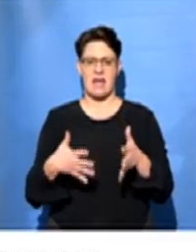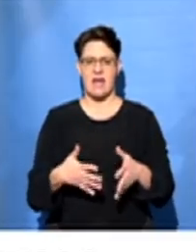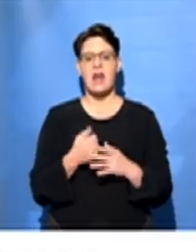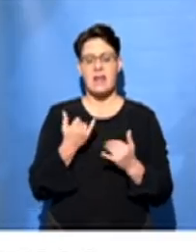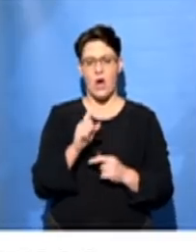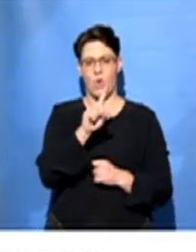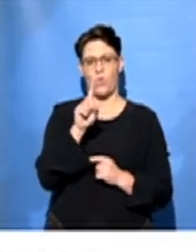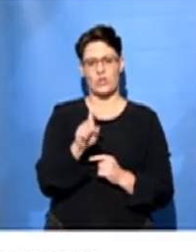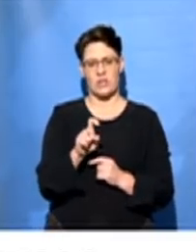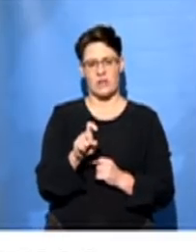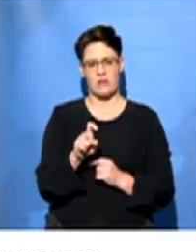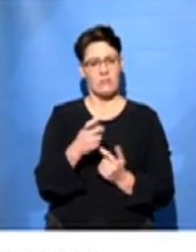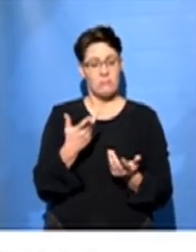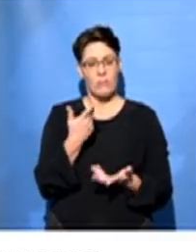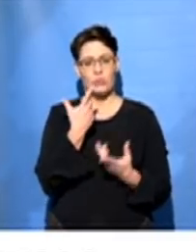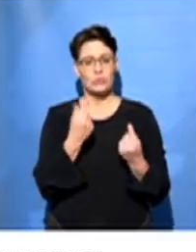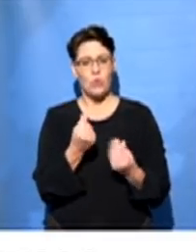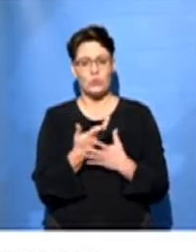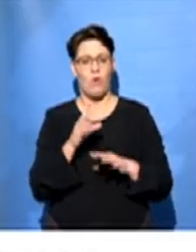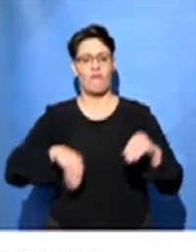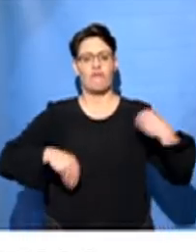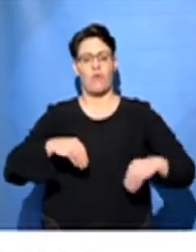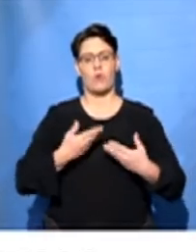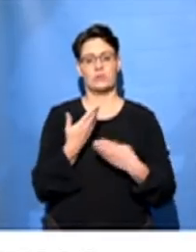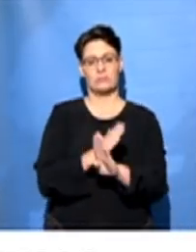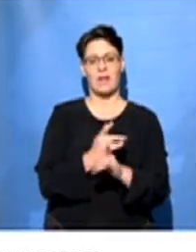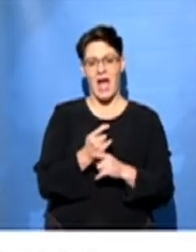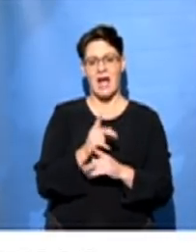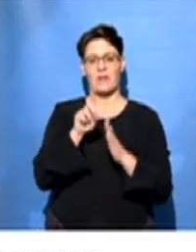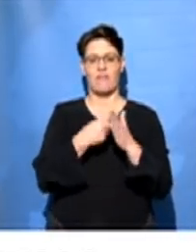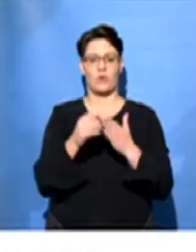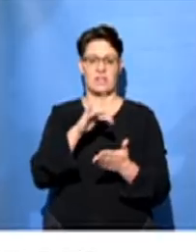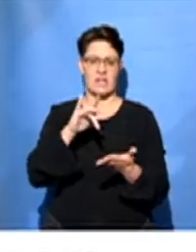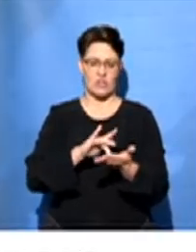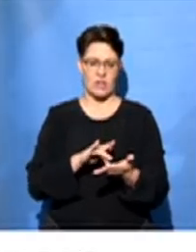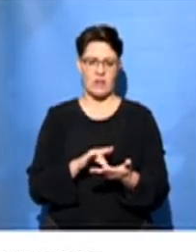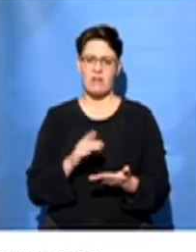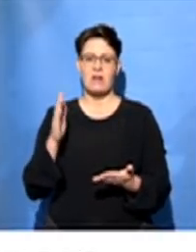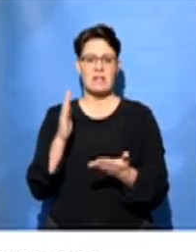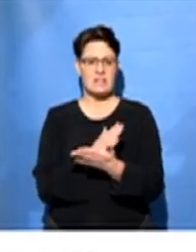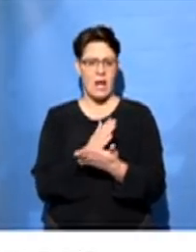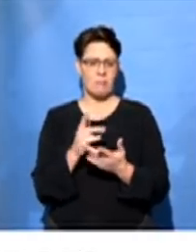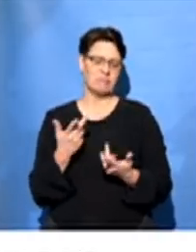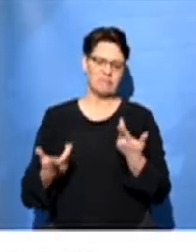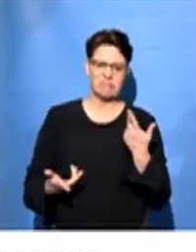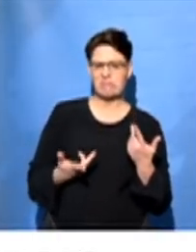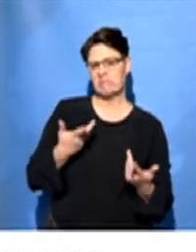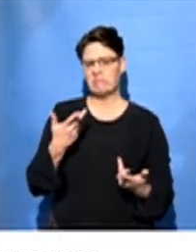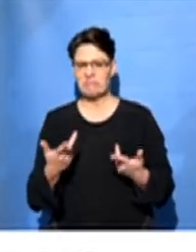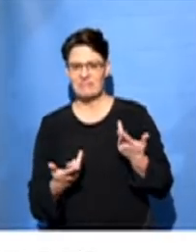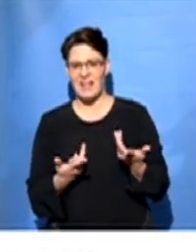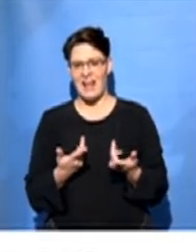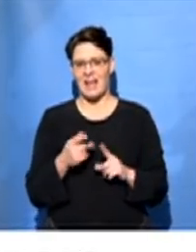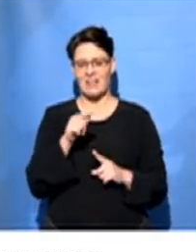this question of what could be done to prevent fraud at voting stations. And then some of them are tongue-in-cheek that are actually